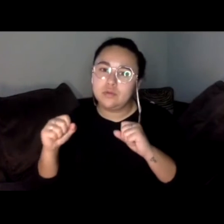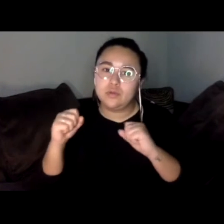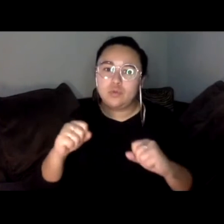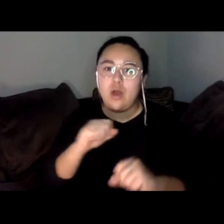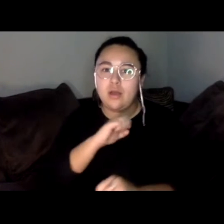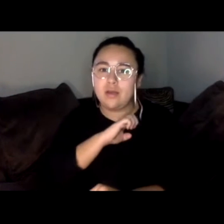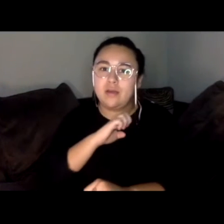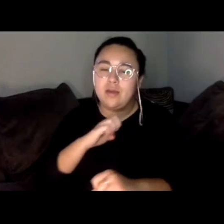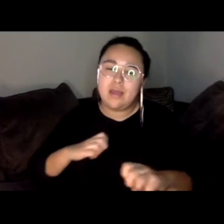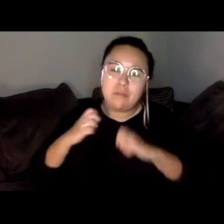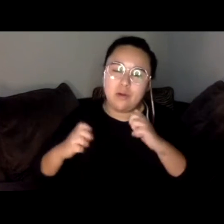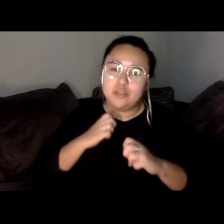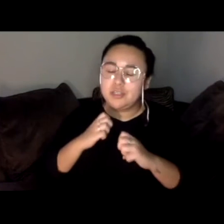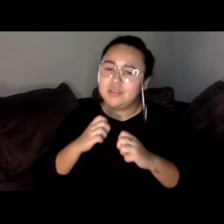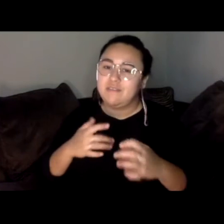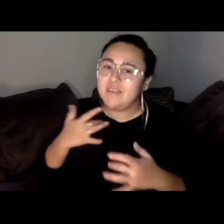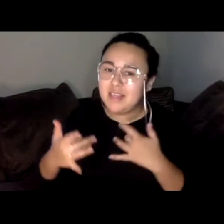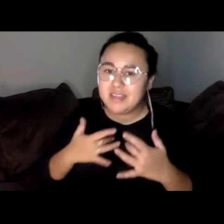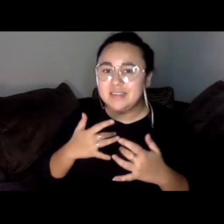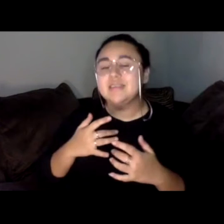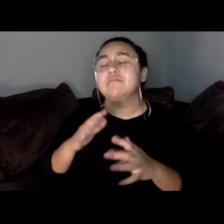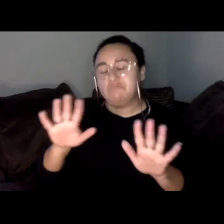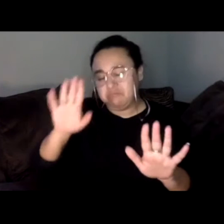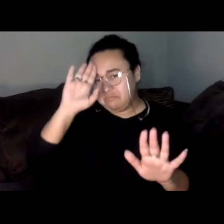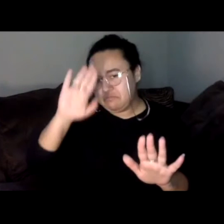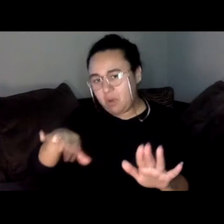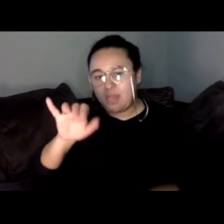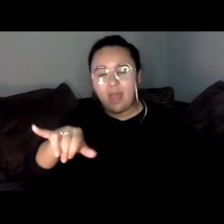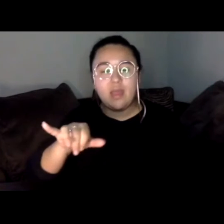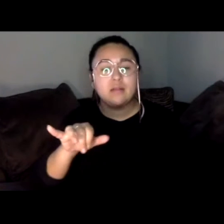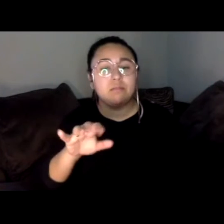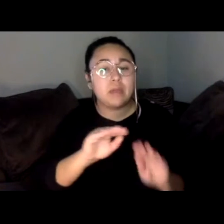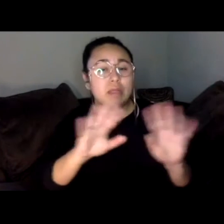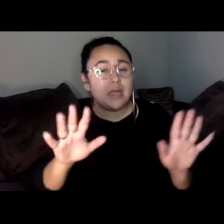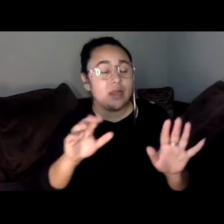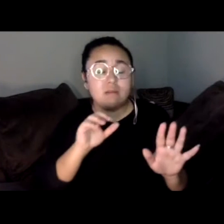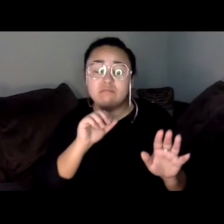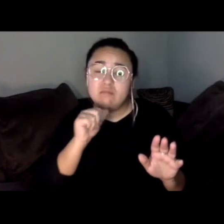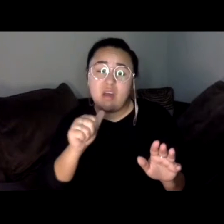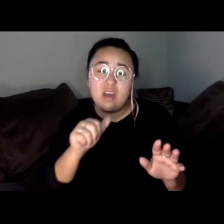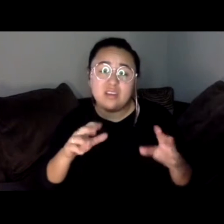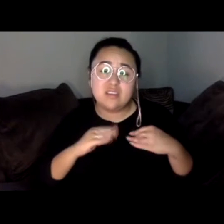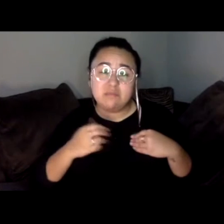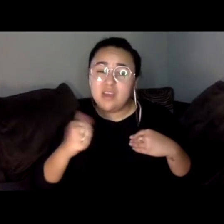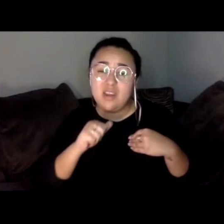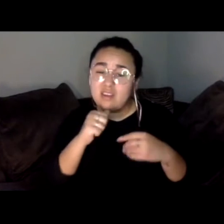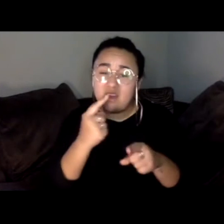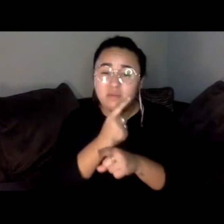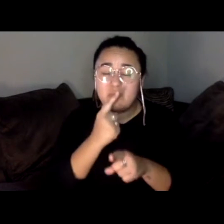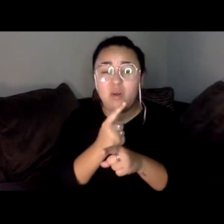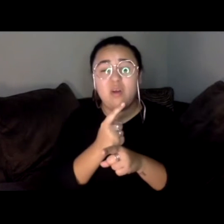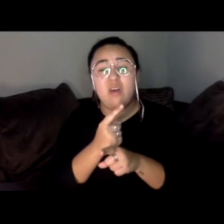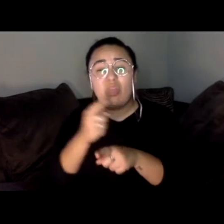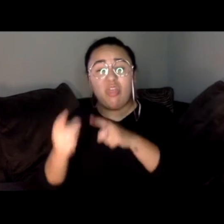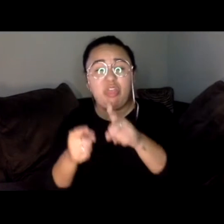So we welcome comments, but I do want to be clear that we won't tolerate any inappropriate or disparaging language